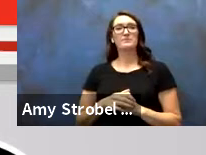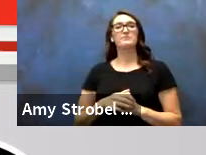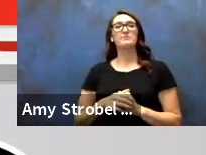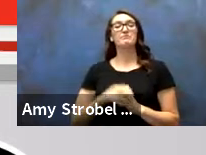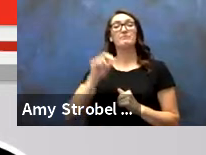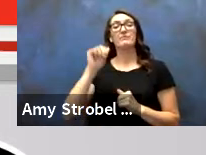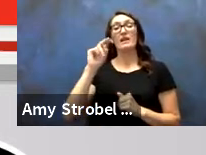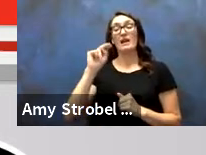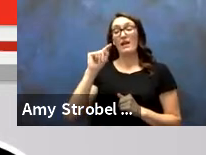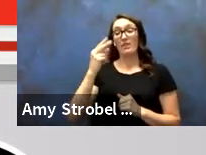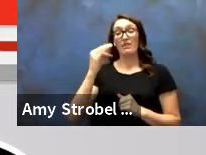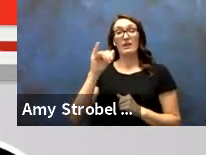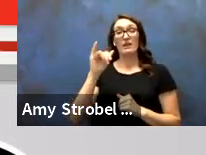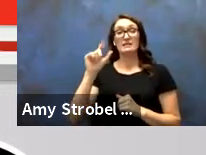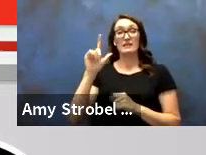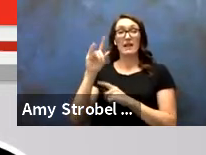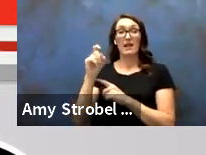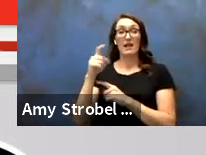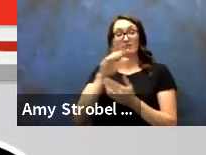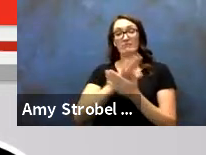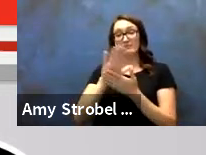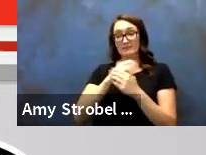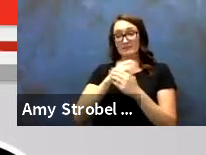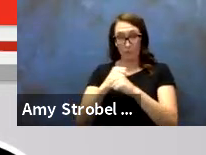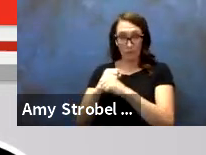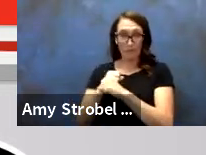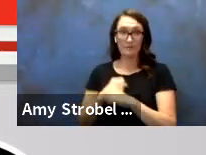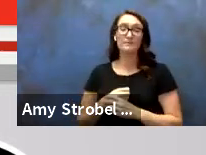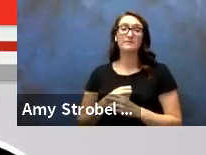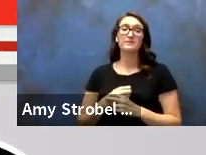Anthony Slade, custodian for building services.